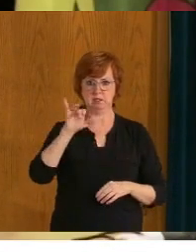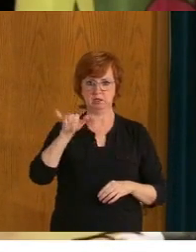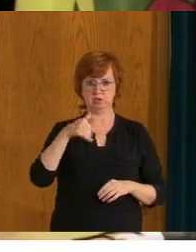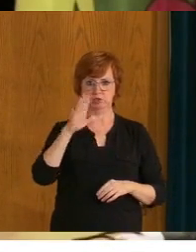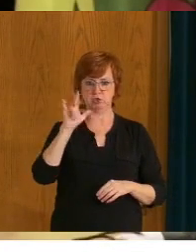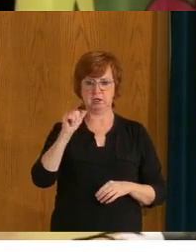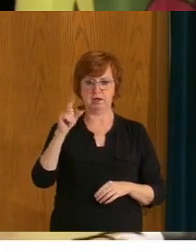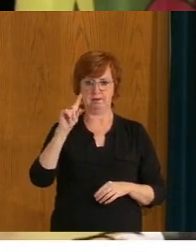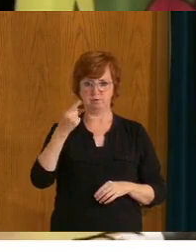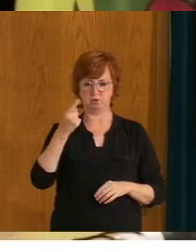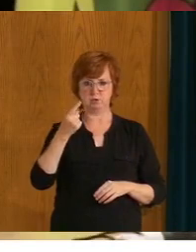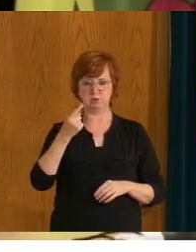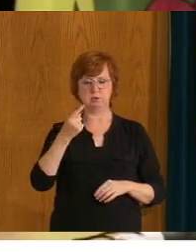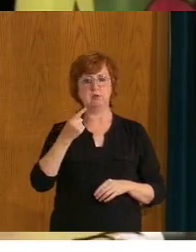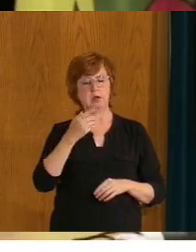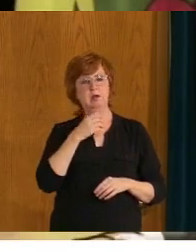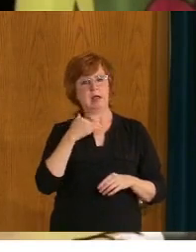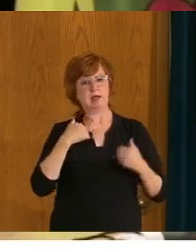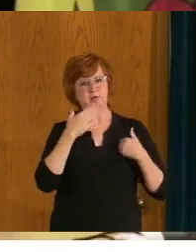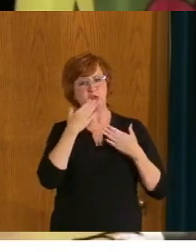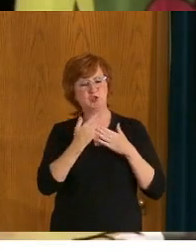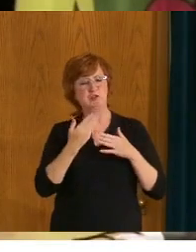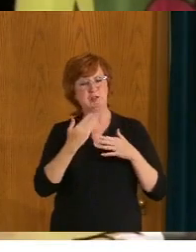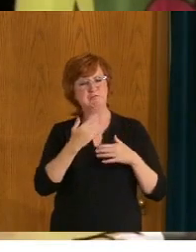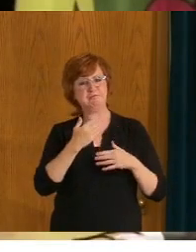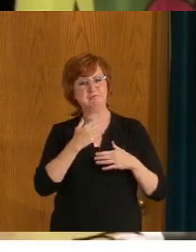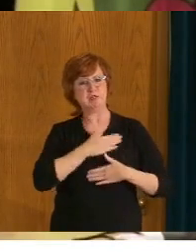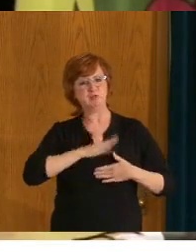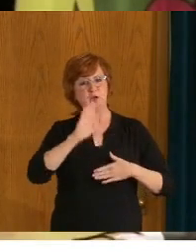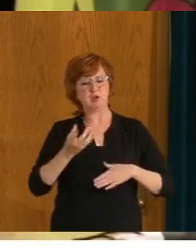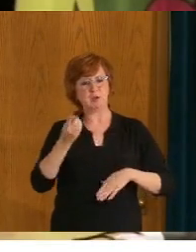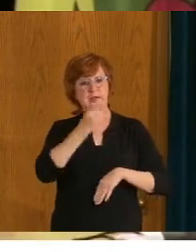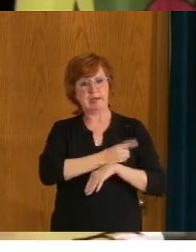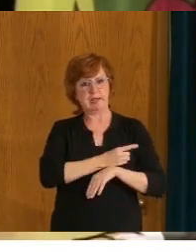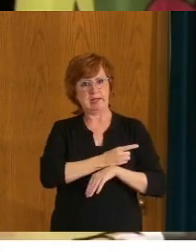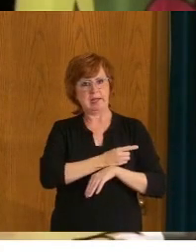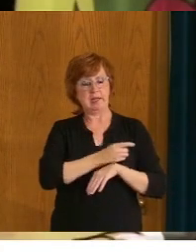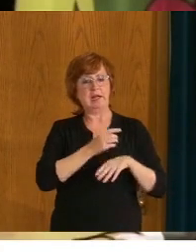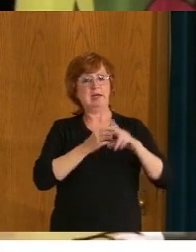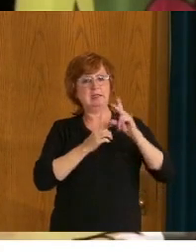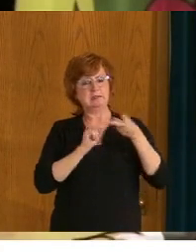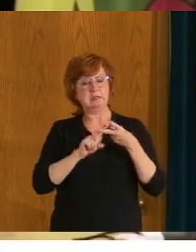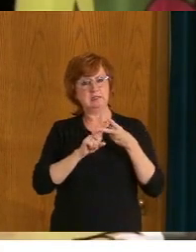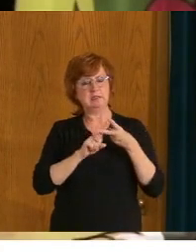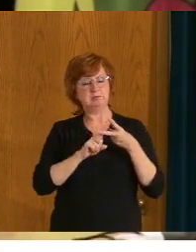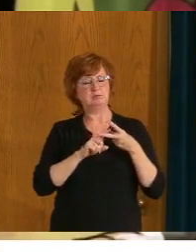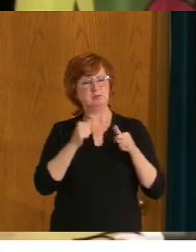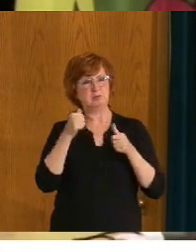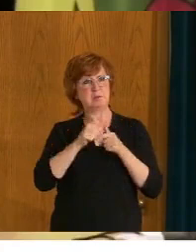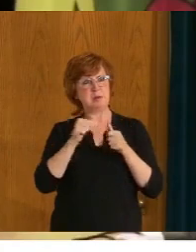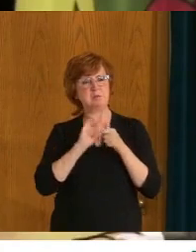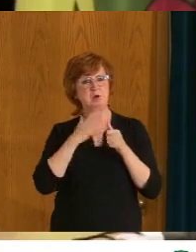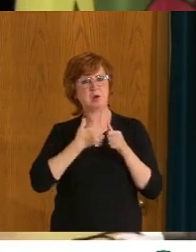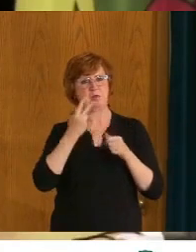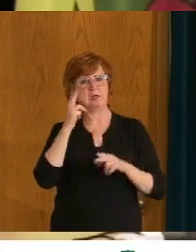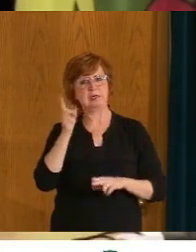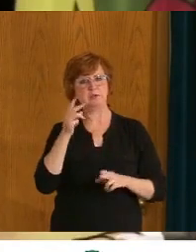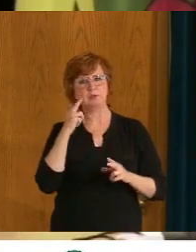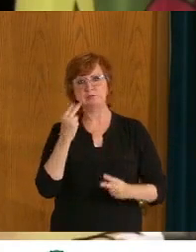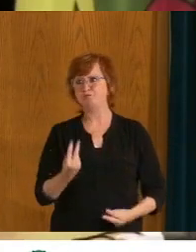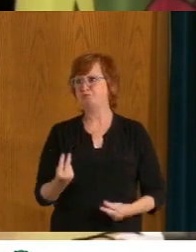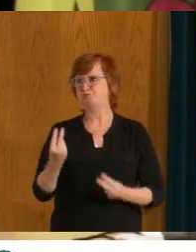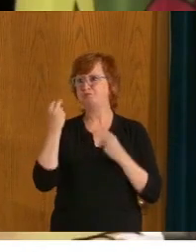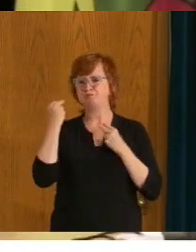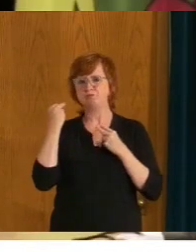history of our province and our country. Both the things that we can all be proud of, as well as to take a moment to